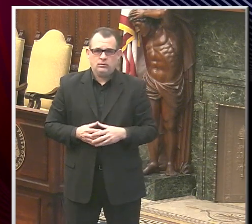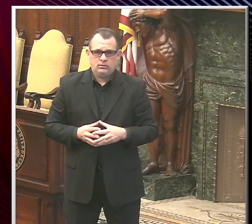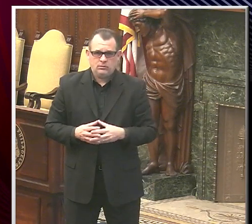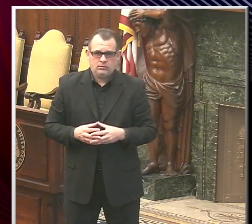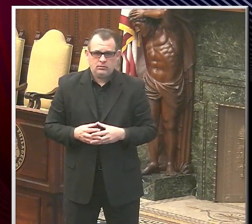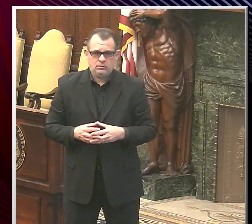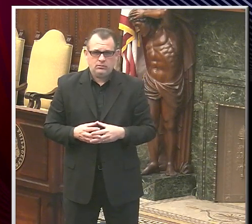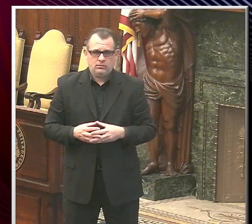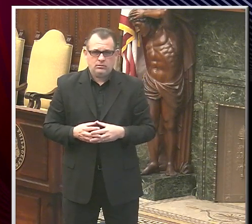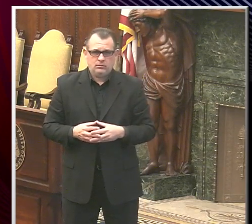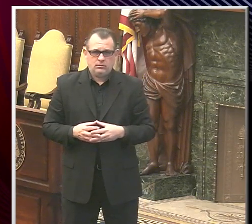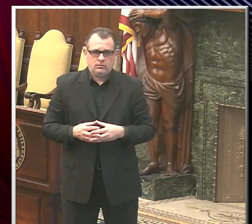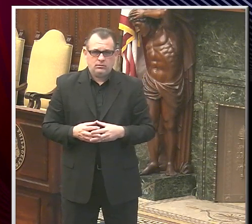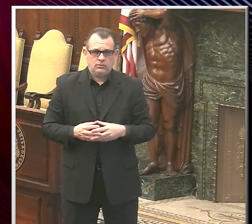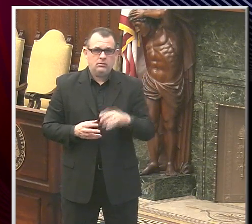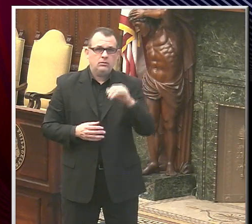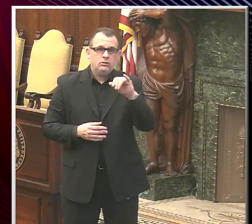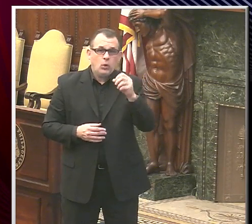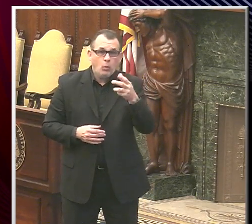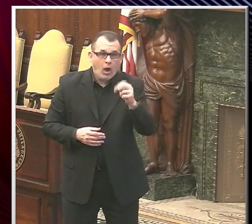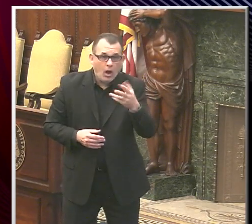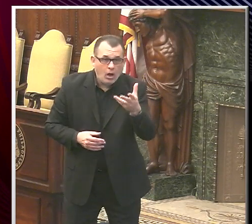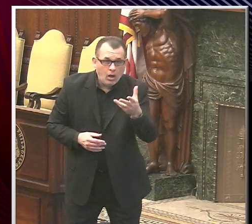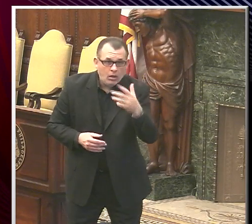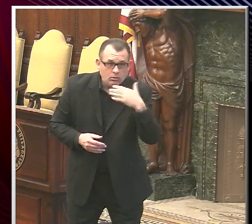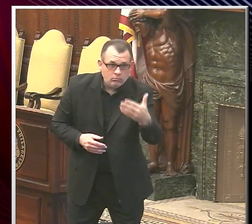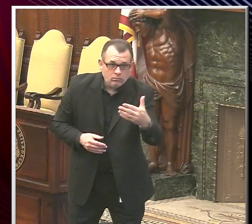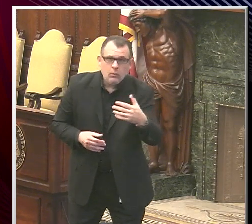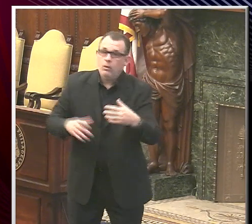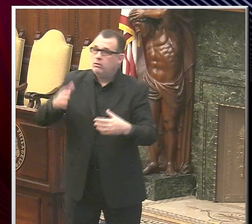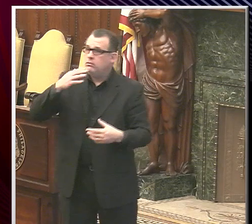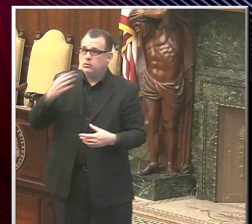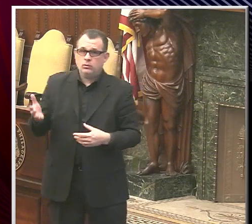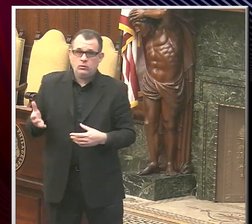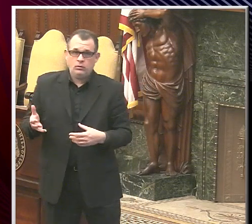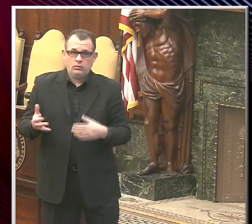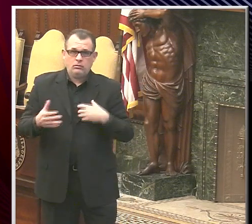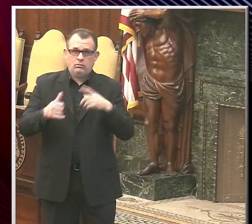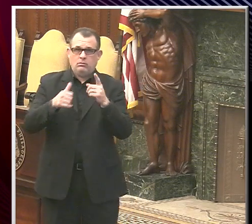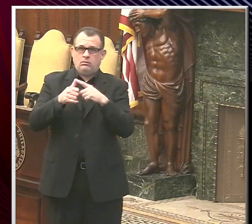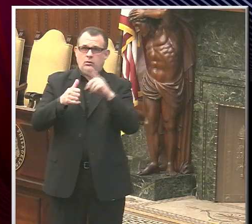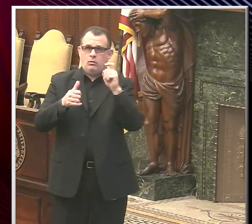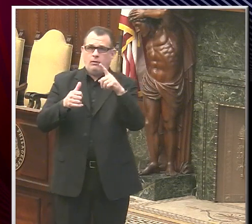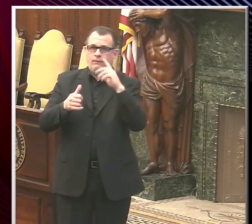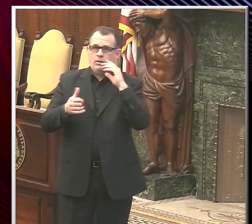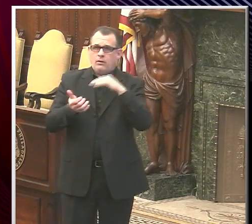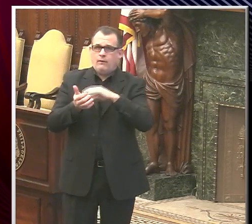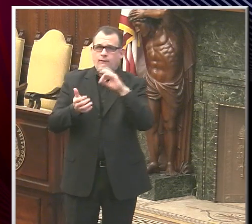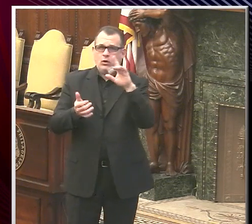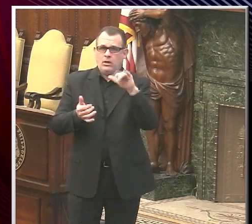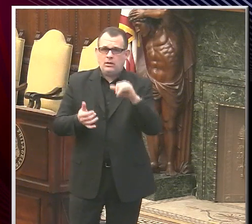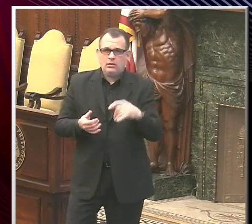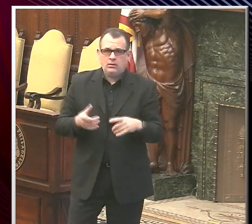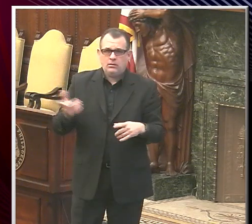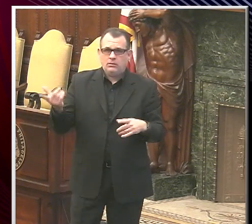Johan, you're up. Thank you. The first question is for Dr. Farley. In breaking down the rollout, you said hospitals would